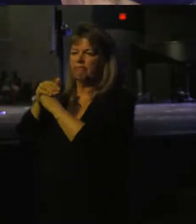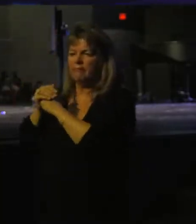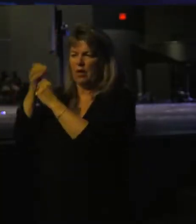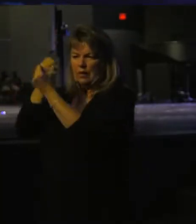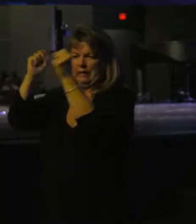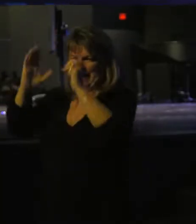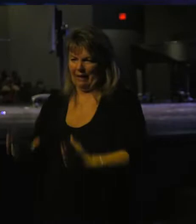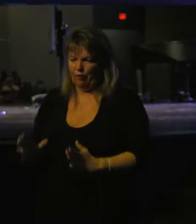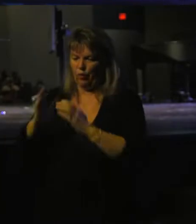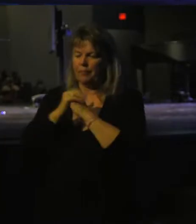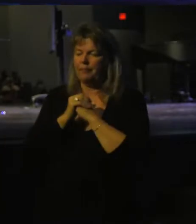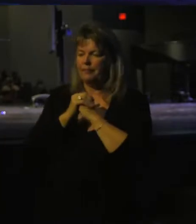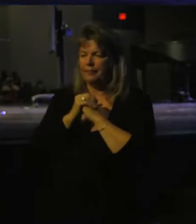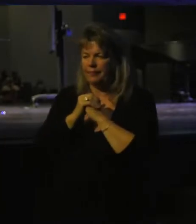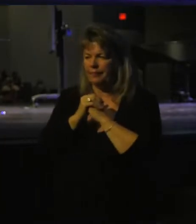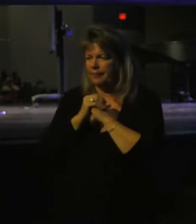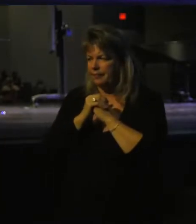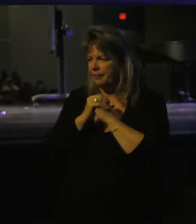the Savior.